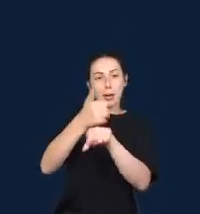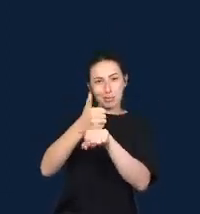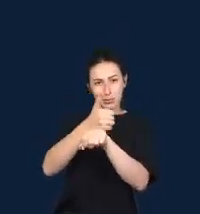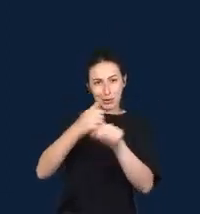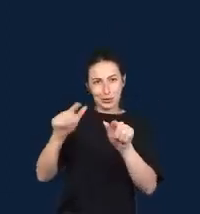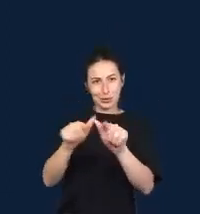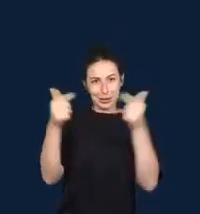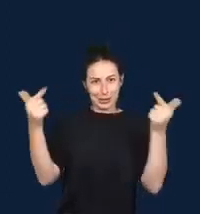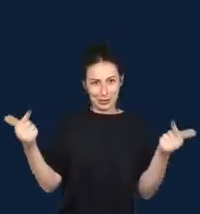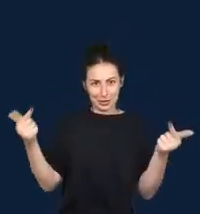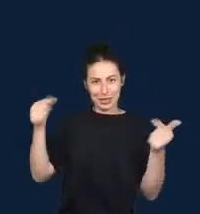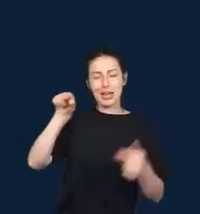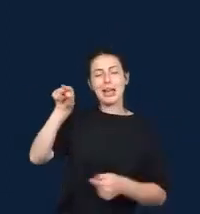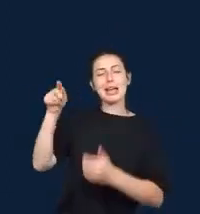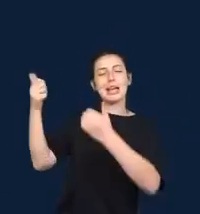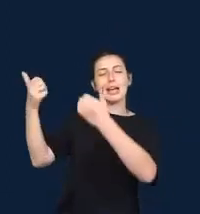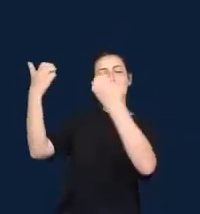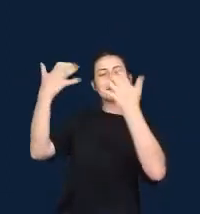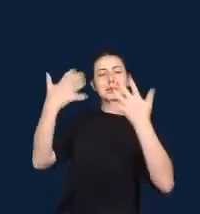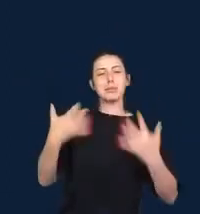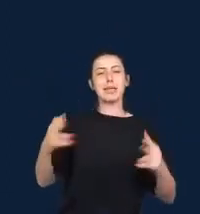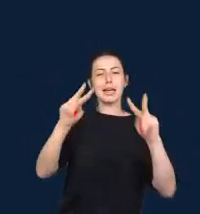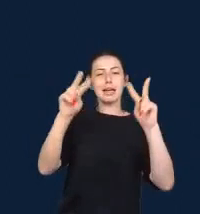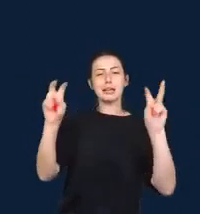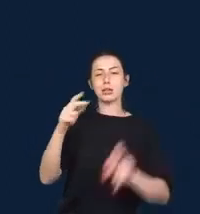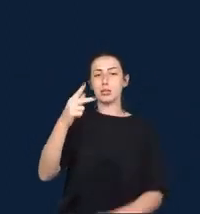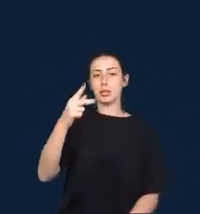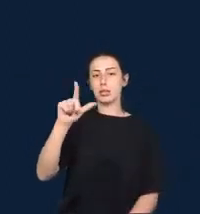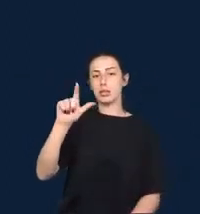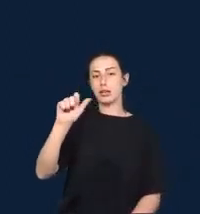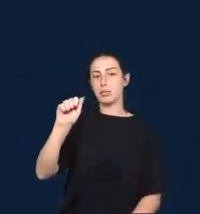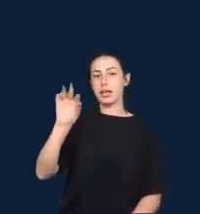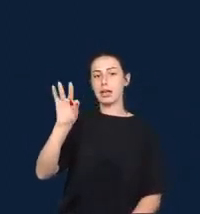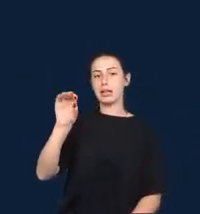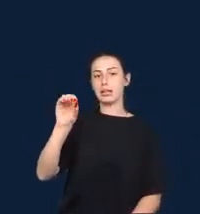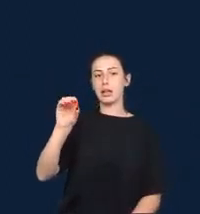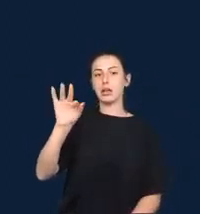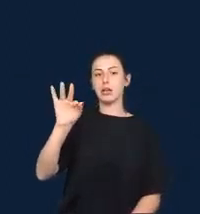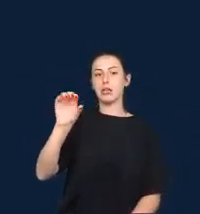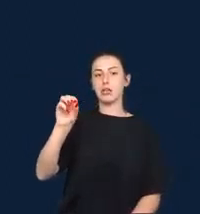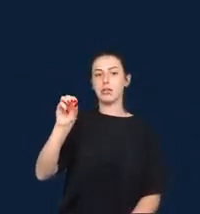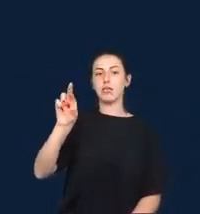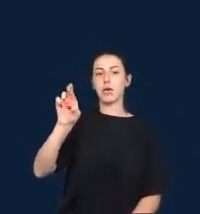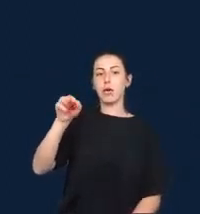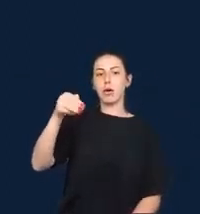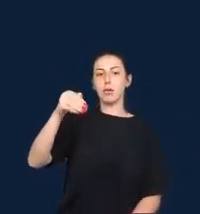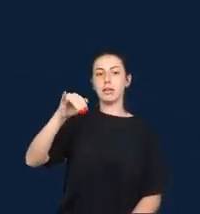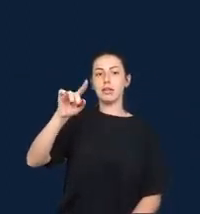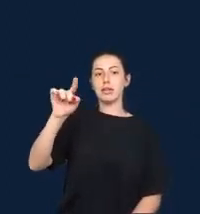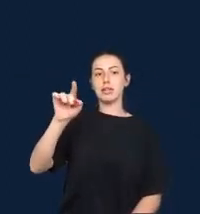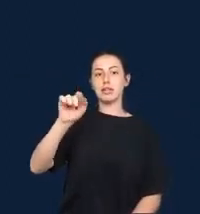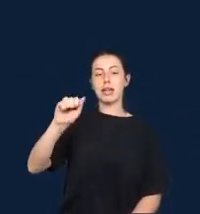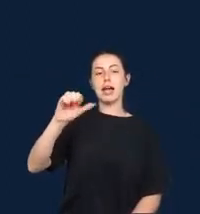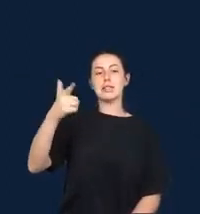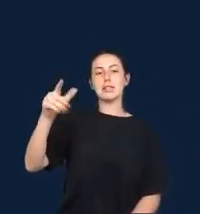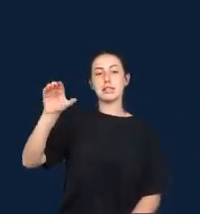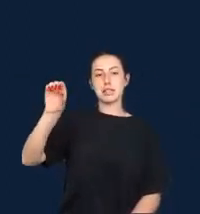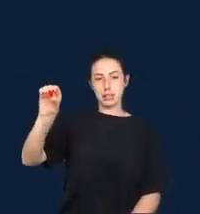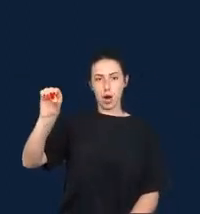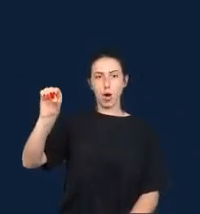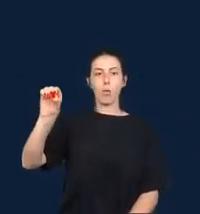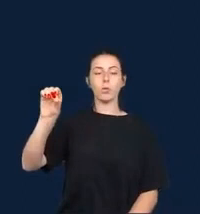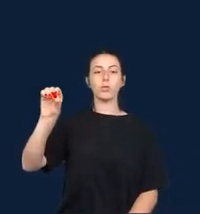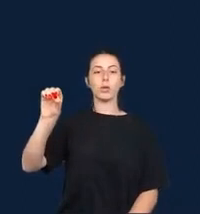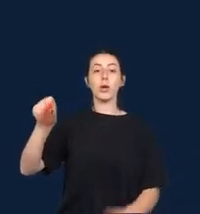border investigative journalism. And specifically, he takes up the case of platforms that host data